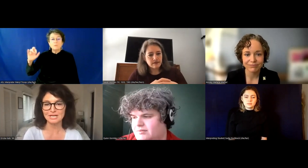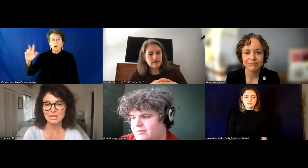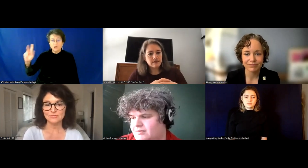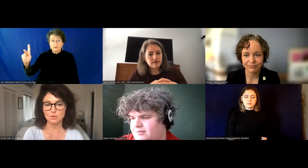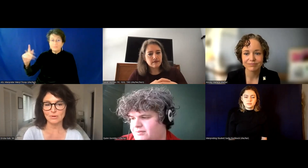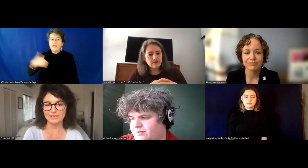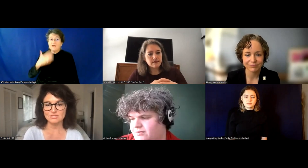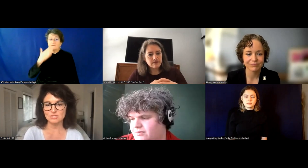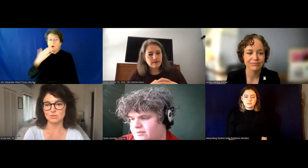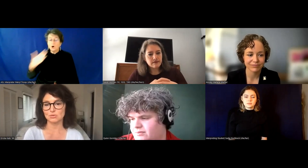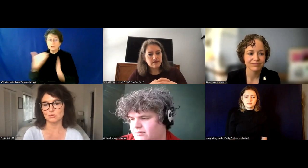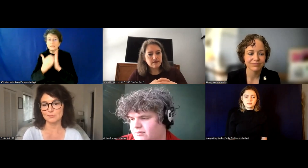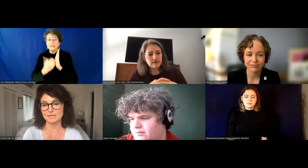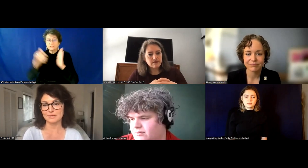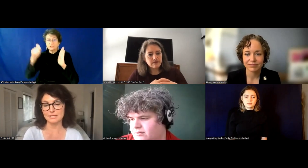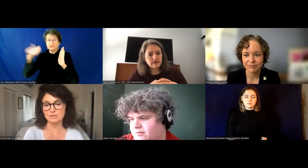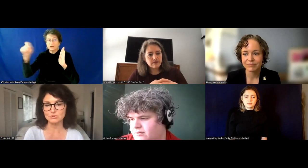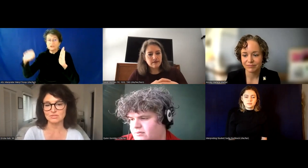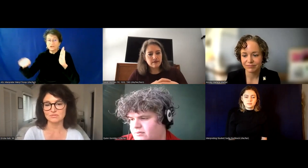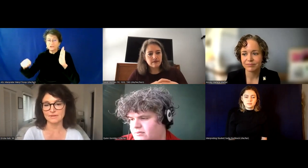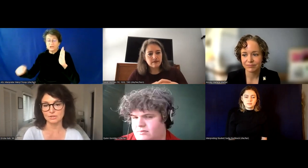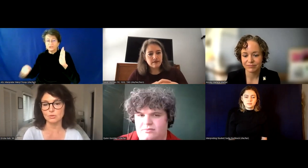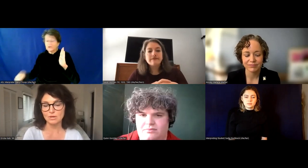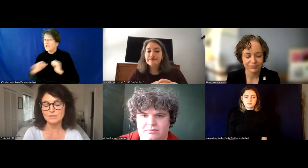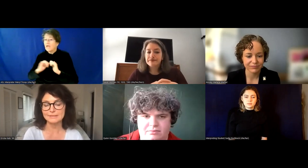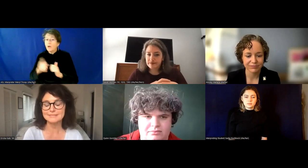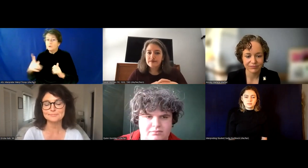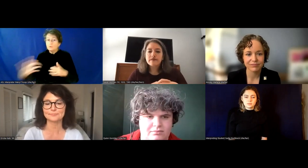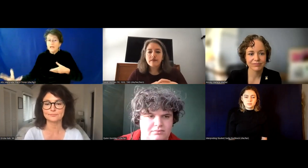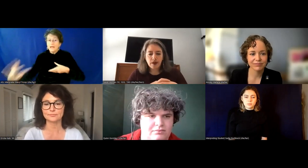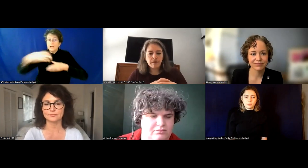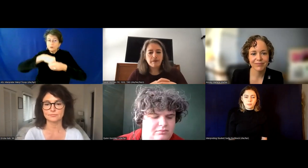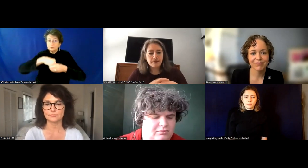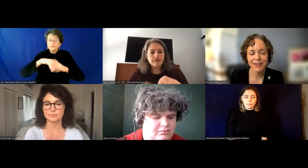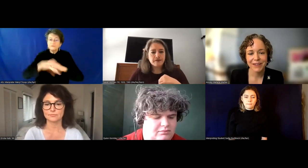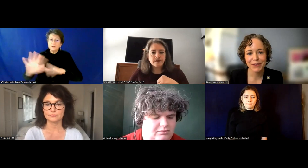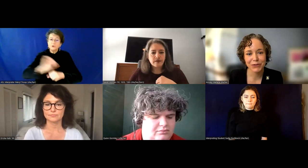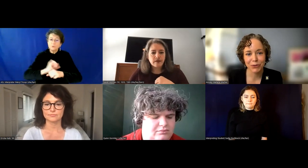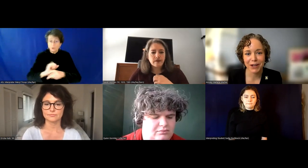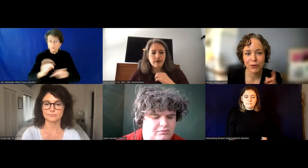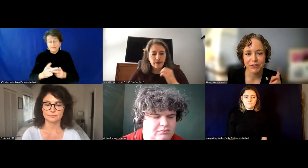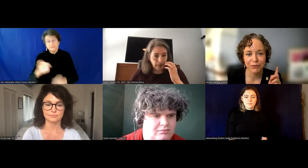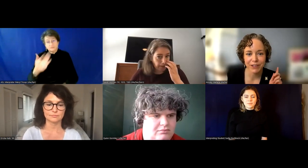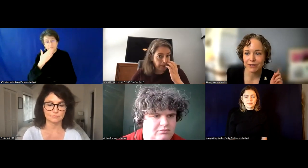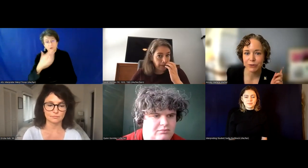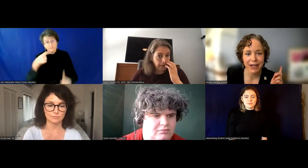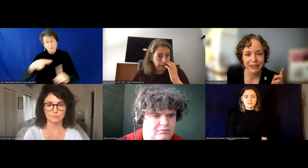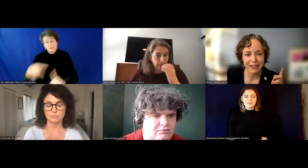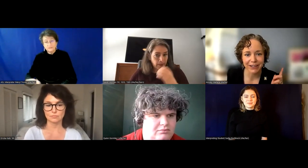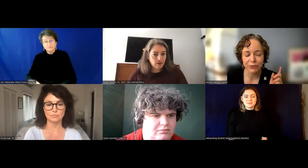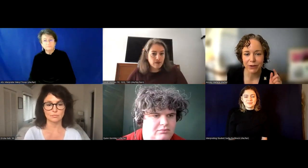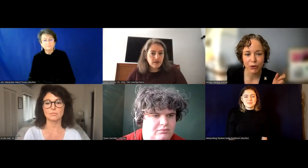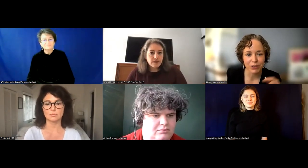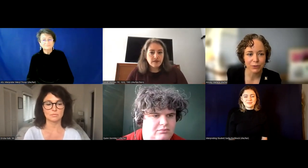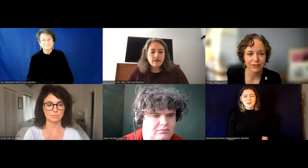for, for ways to be inclusive in your workplace. That's great. And we'll definitely include that